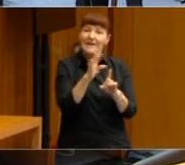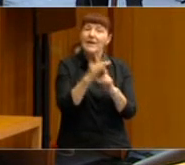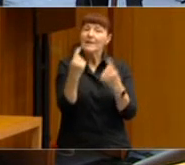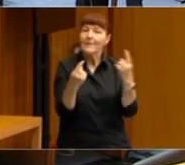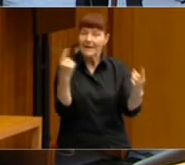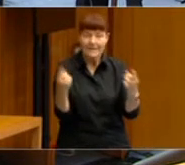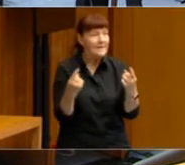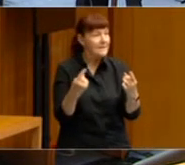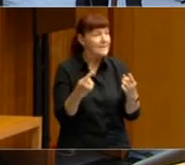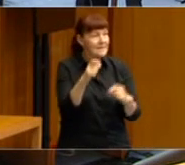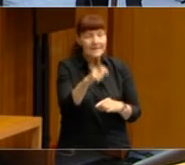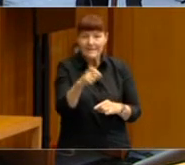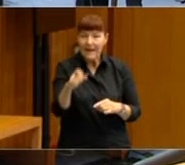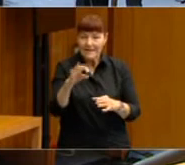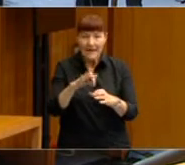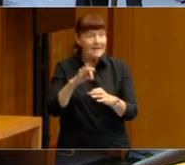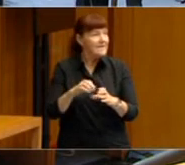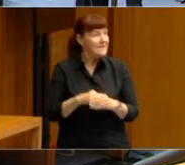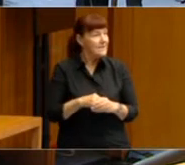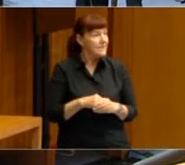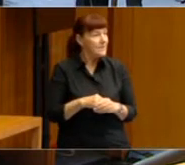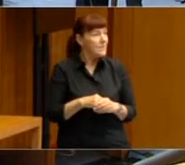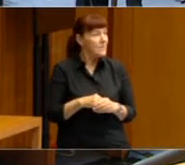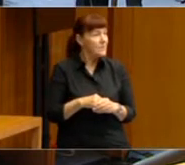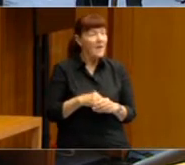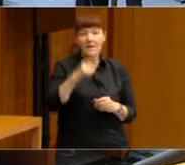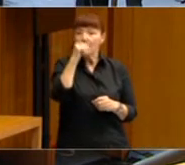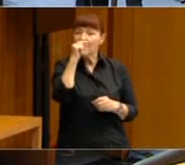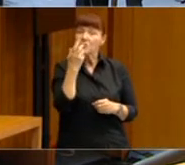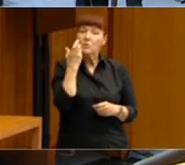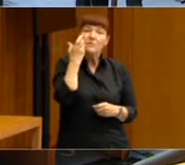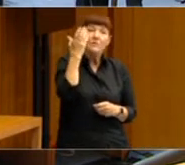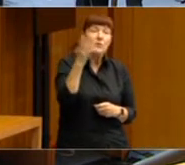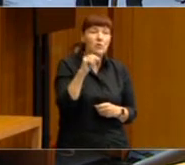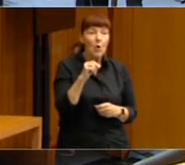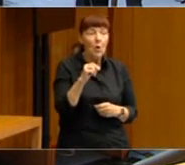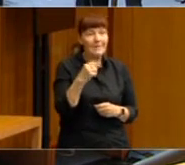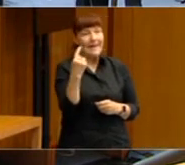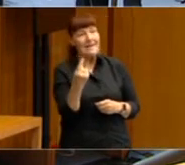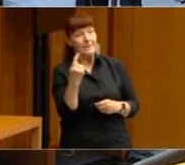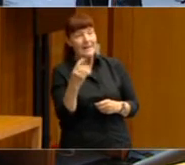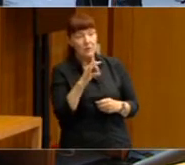forecast for what you see as potential role of independence in the next election.